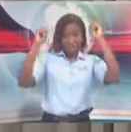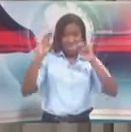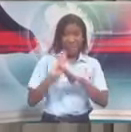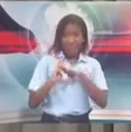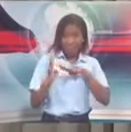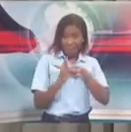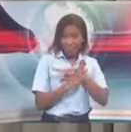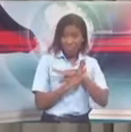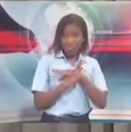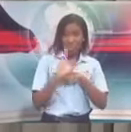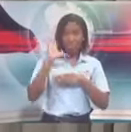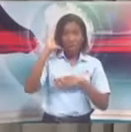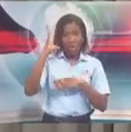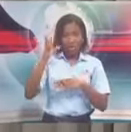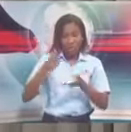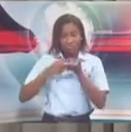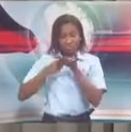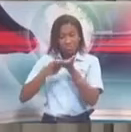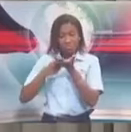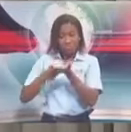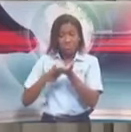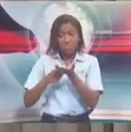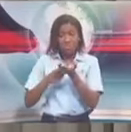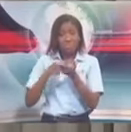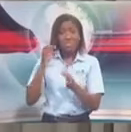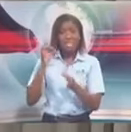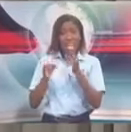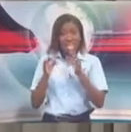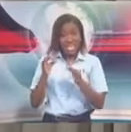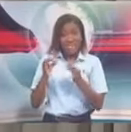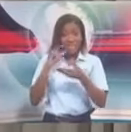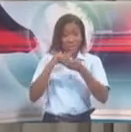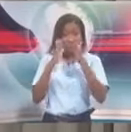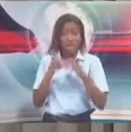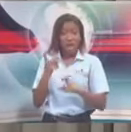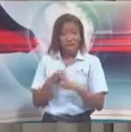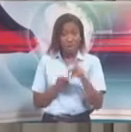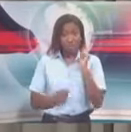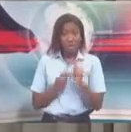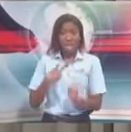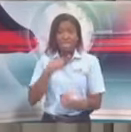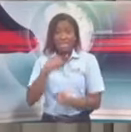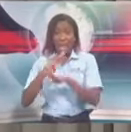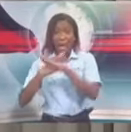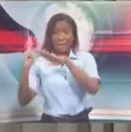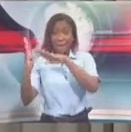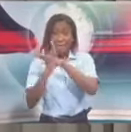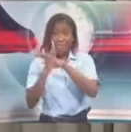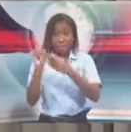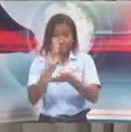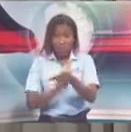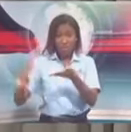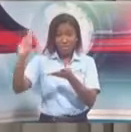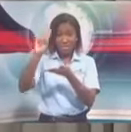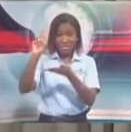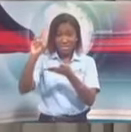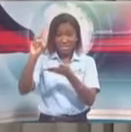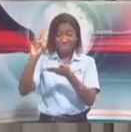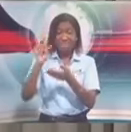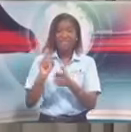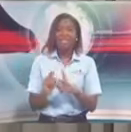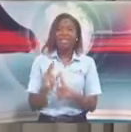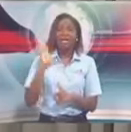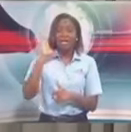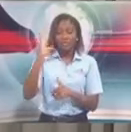offer that students in Barbados who want to return once the Barbados government welcomes it. We will take them to Barbados,